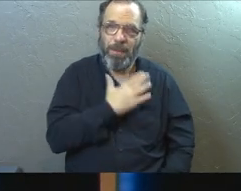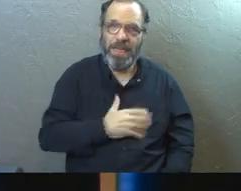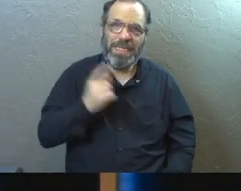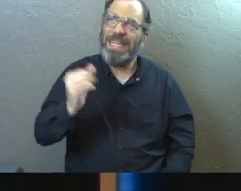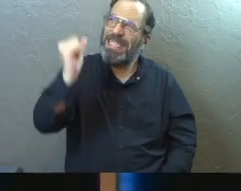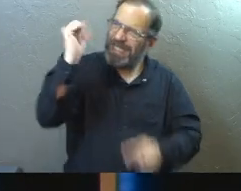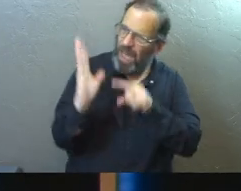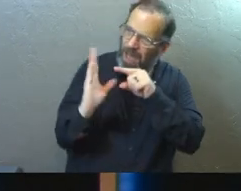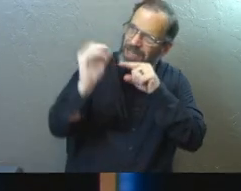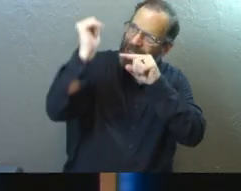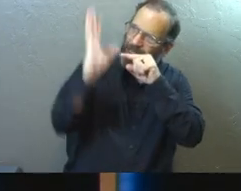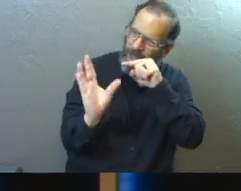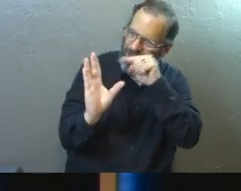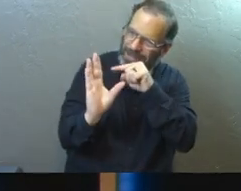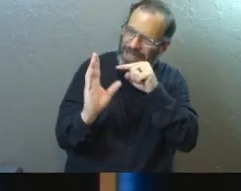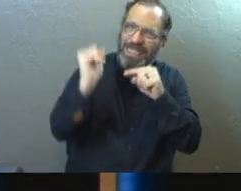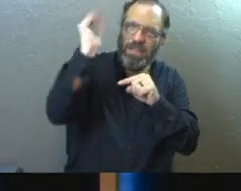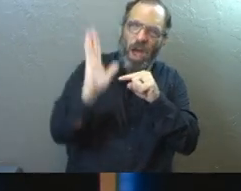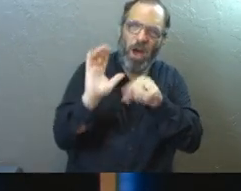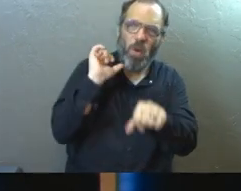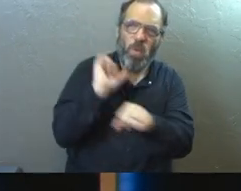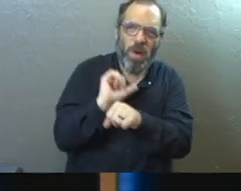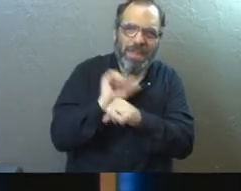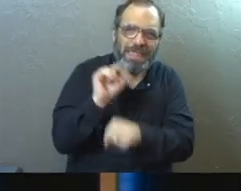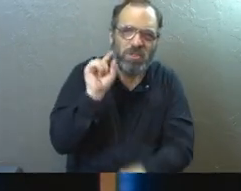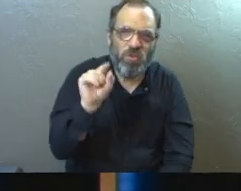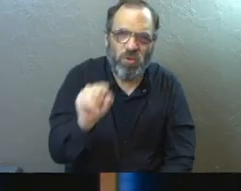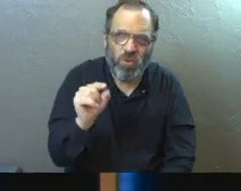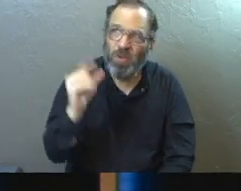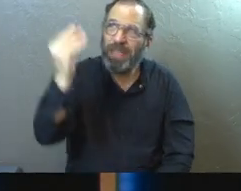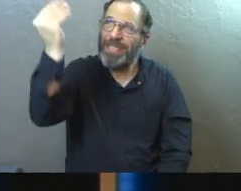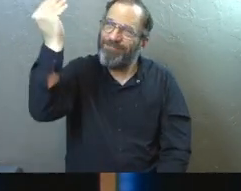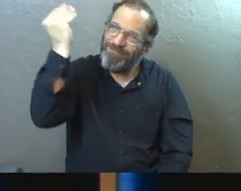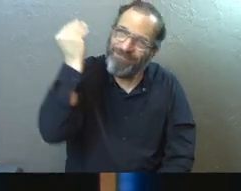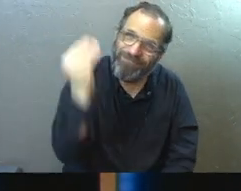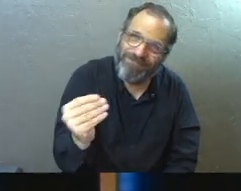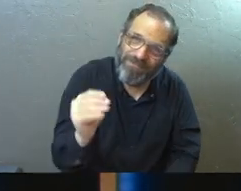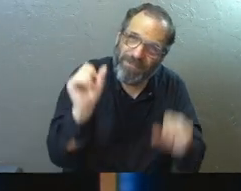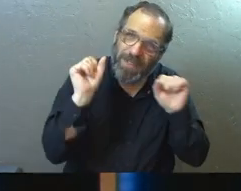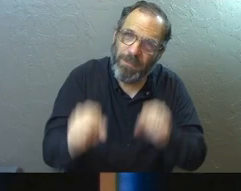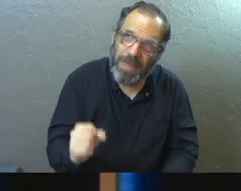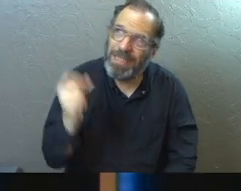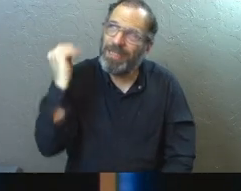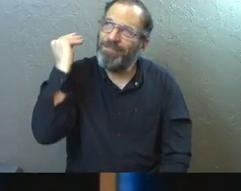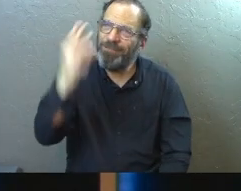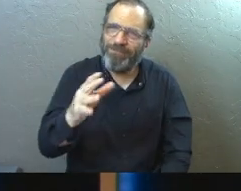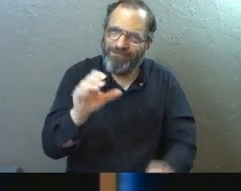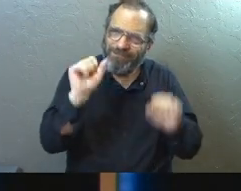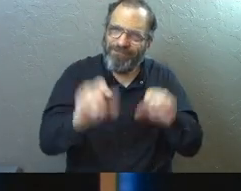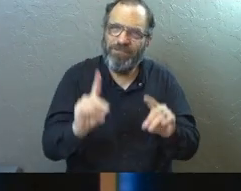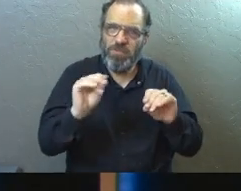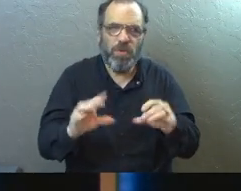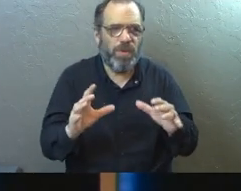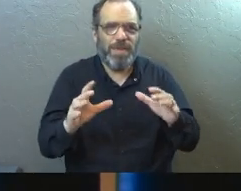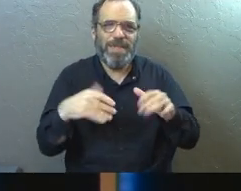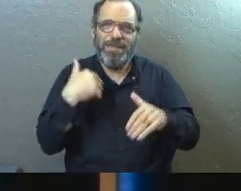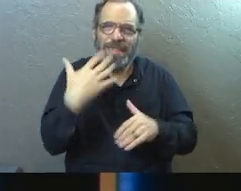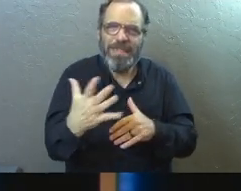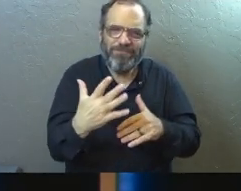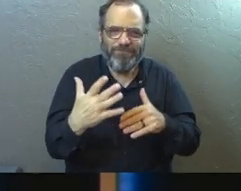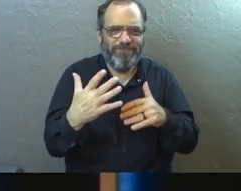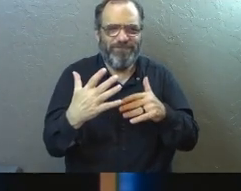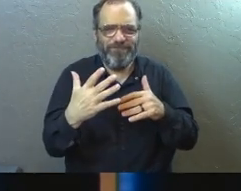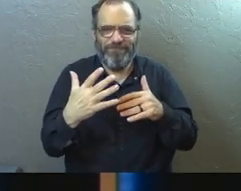It's God who's at work within you to give you the ability to do the things that you need to do, to give you the